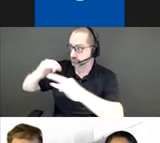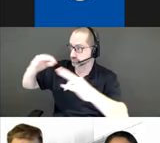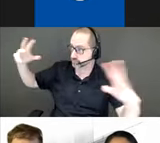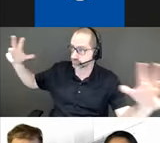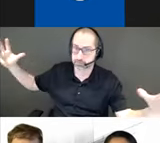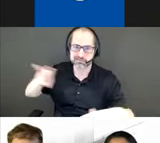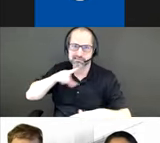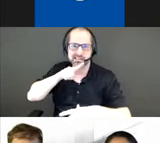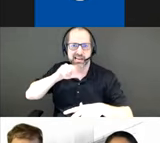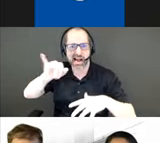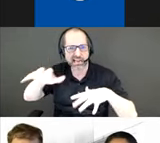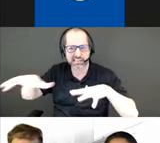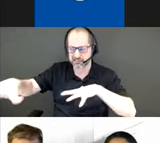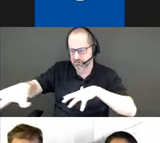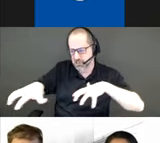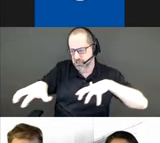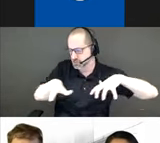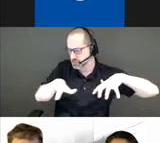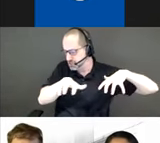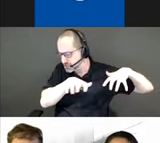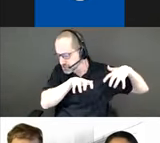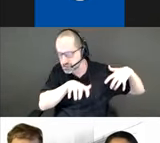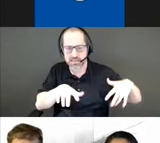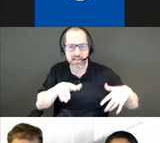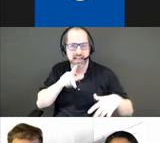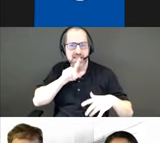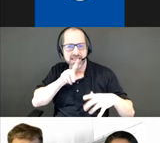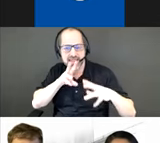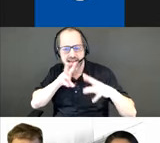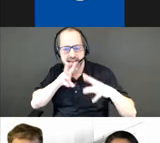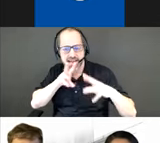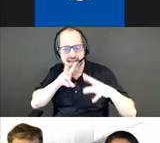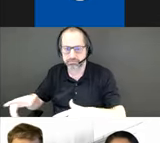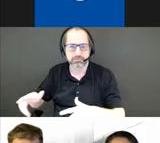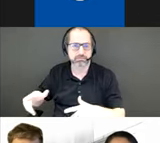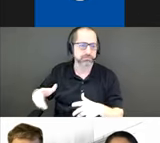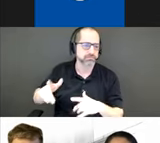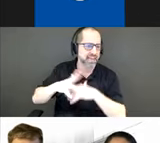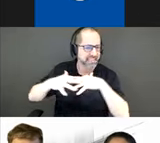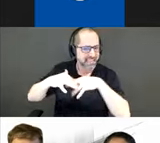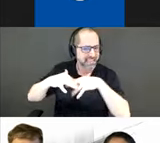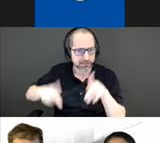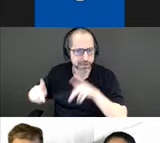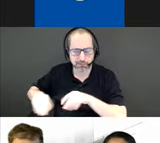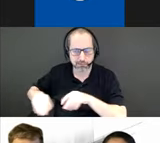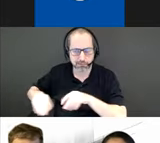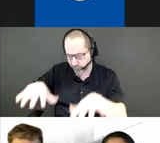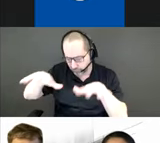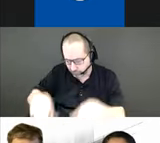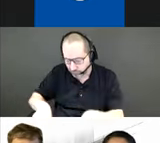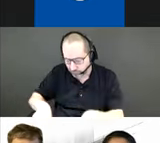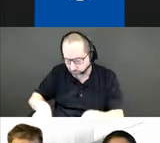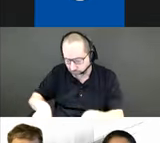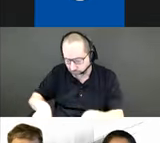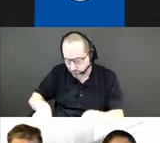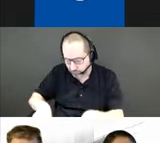context of a deep history of Indigenous inhabitation, exchange, and ongoing presence at what continues to be a meeting place